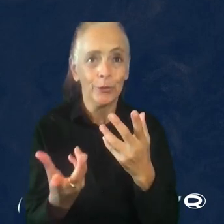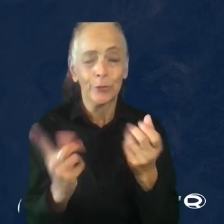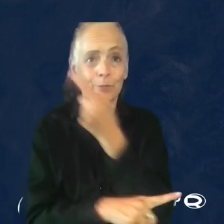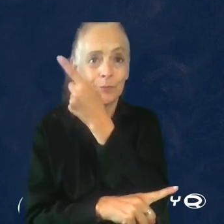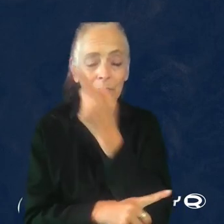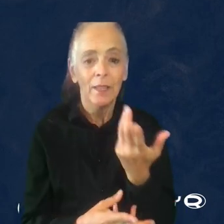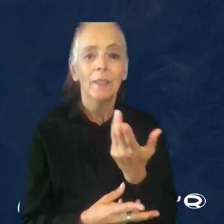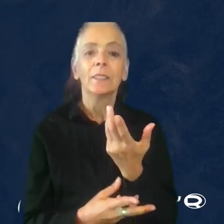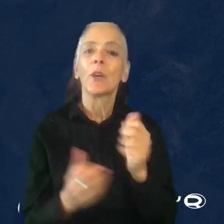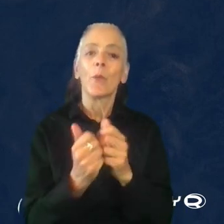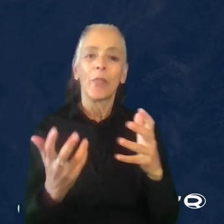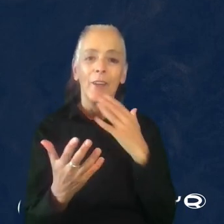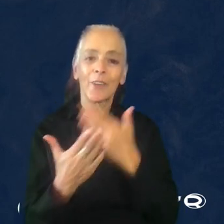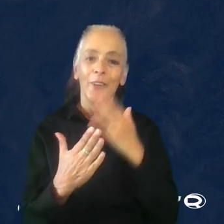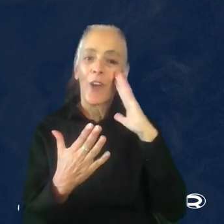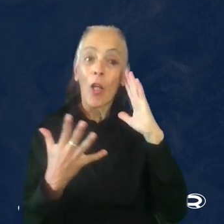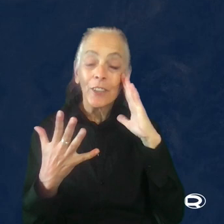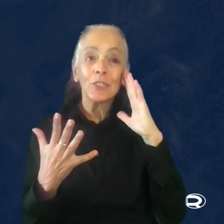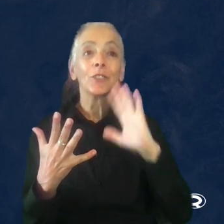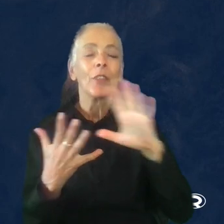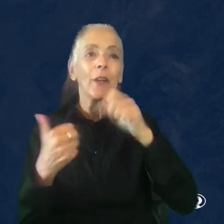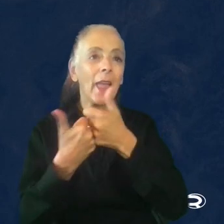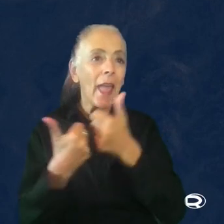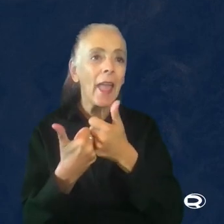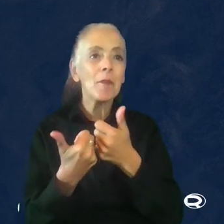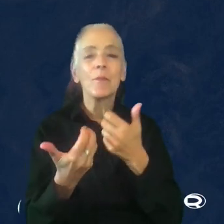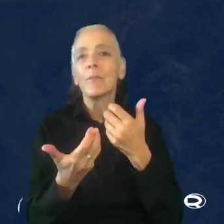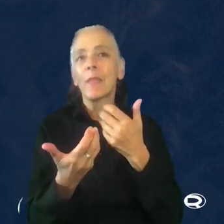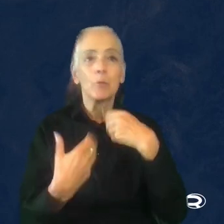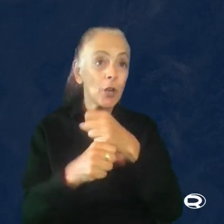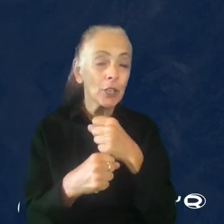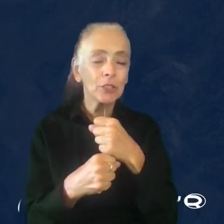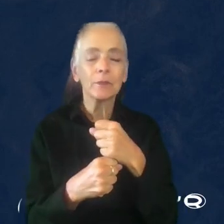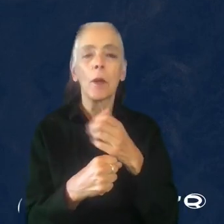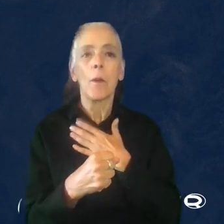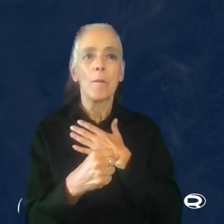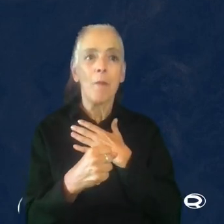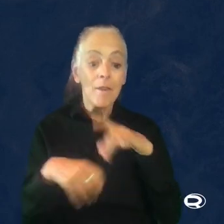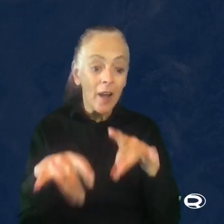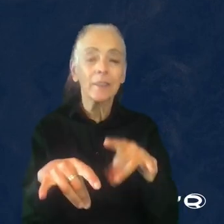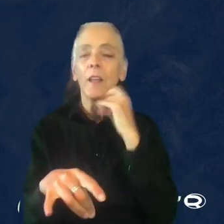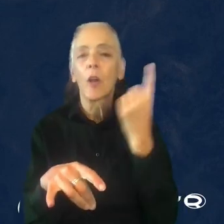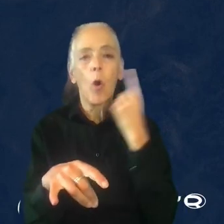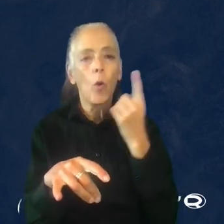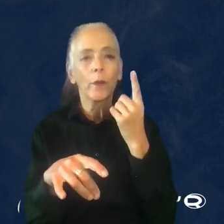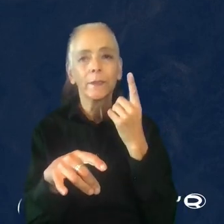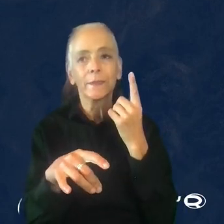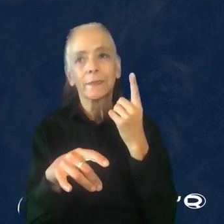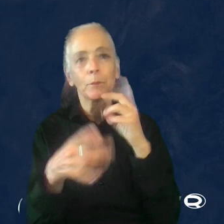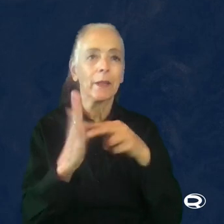game and the game production, insights were not always as meaningful, relevant and valuable as they could have been.